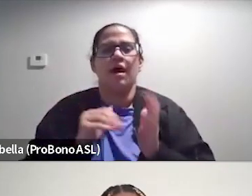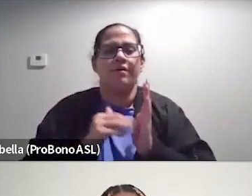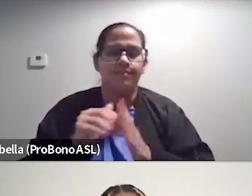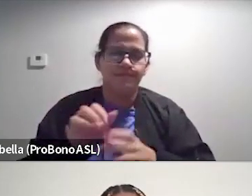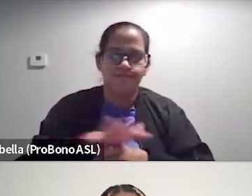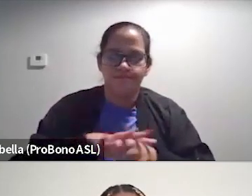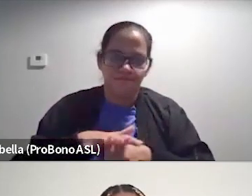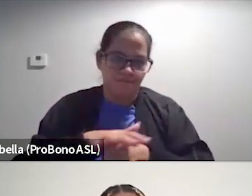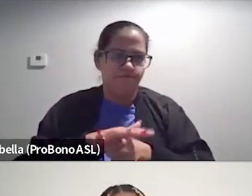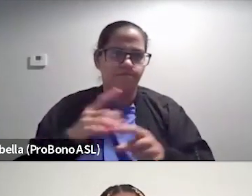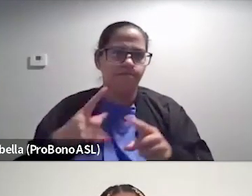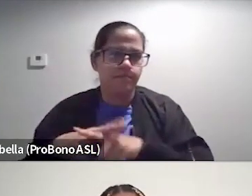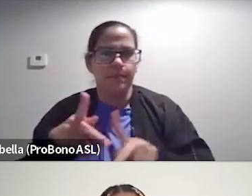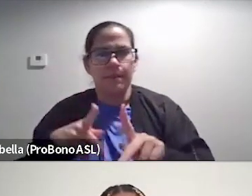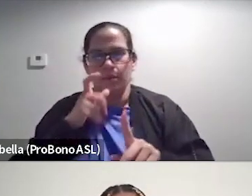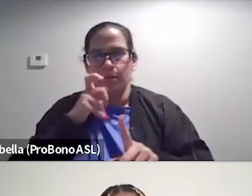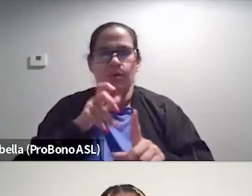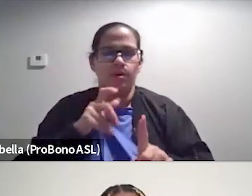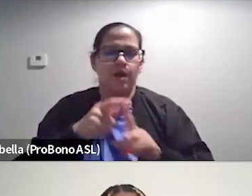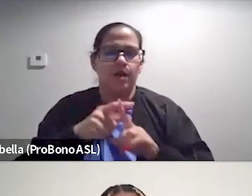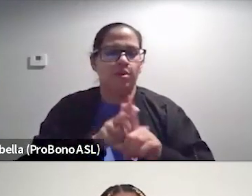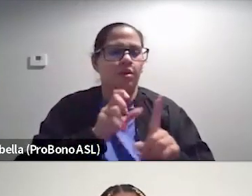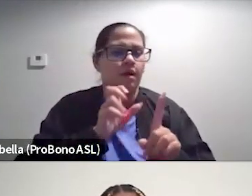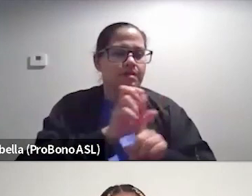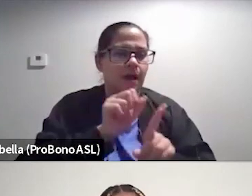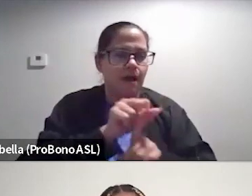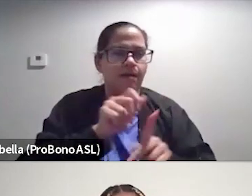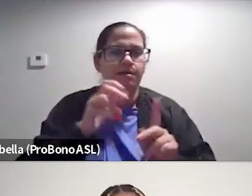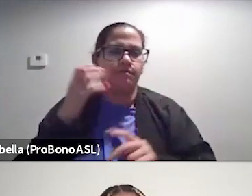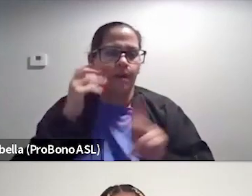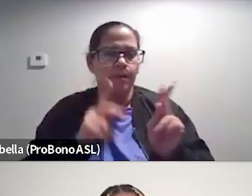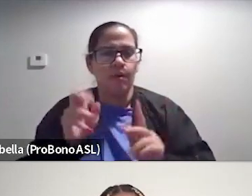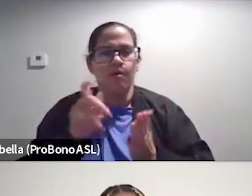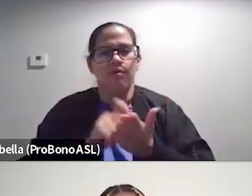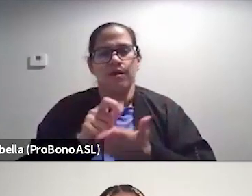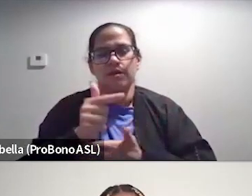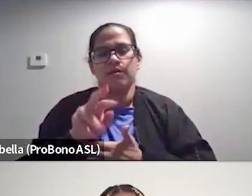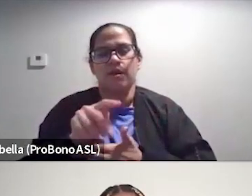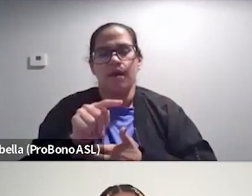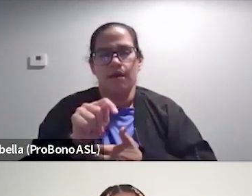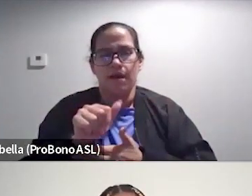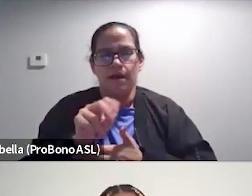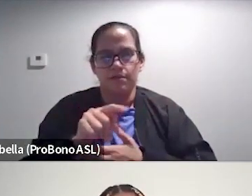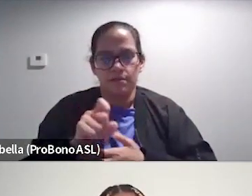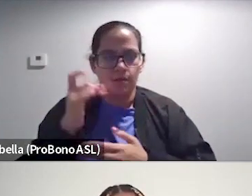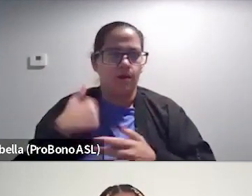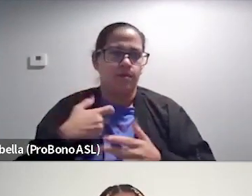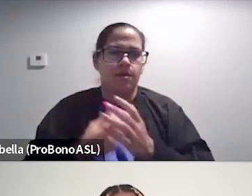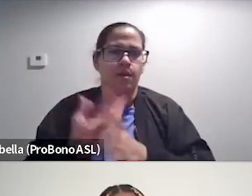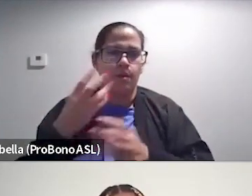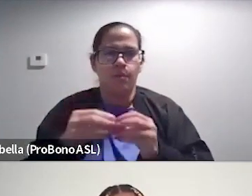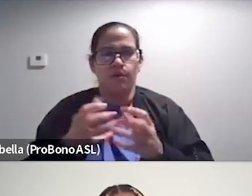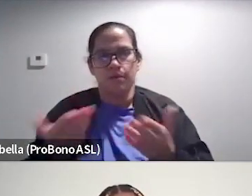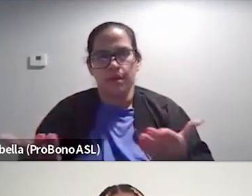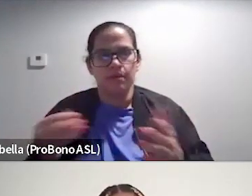is at the intersection of people attacking fat folks or people writing grants as to why we need to grow more things in the